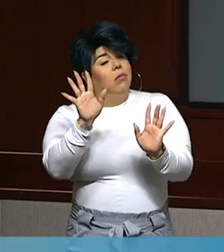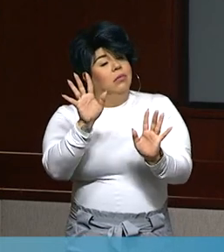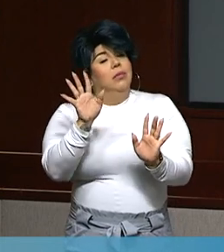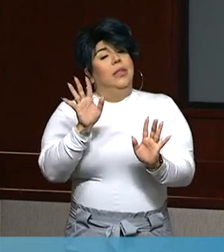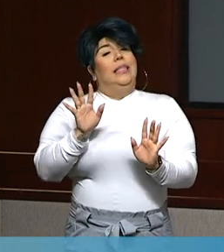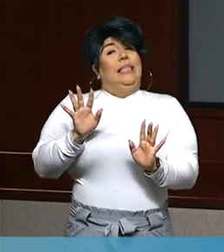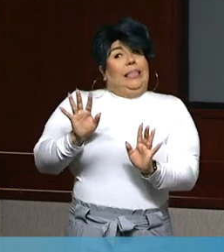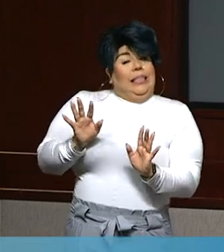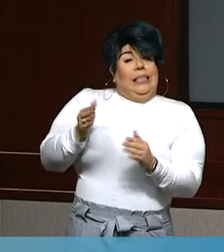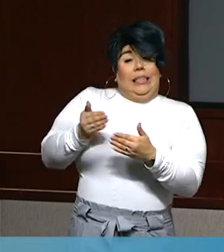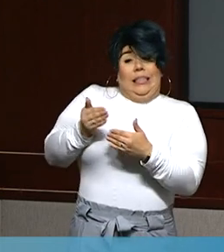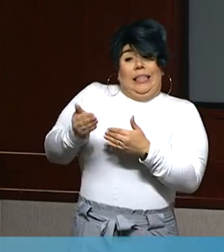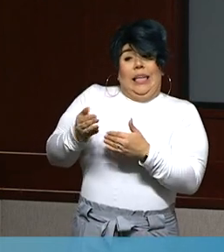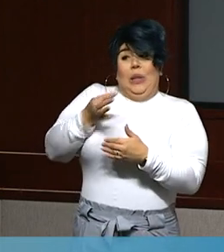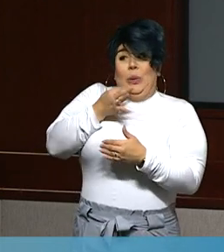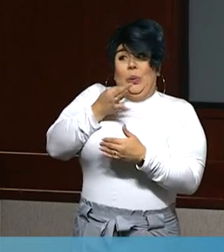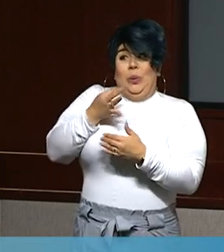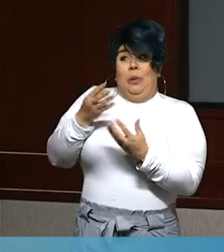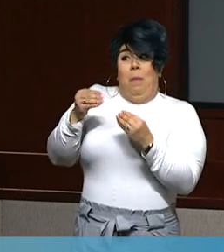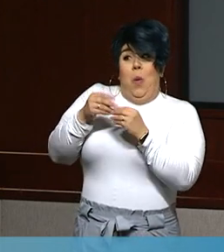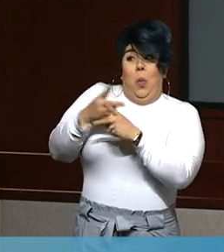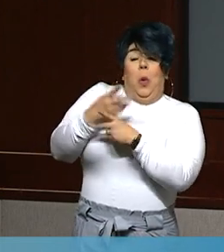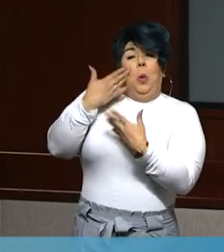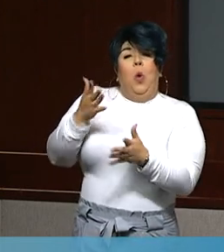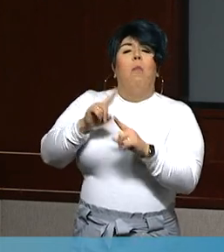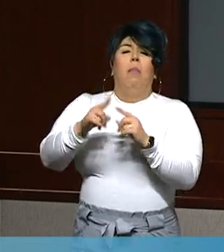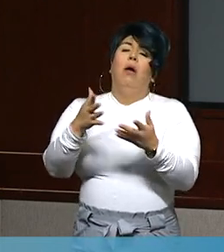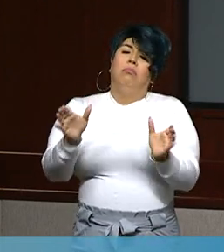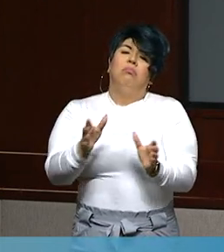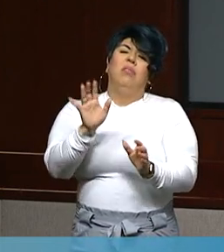the corner and encouraging everyone to be safe. Thank you.